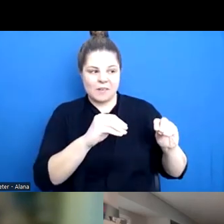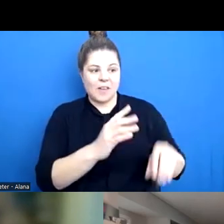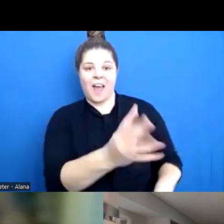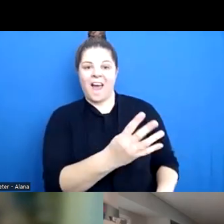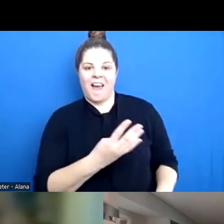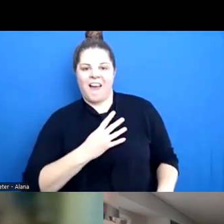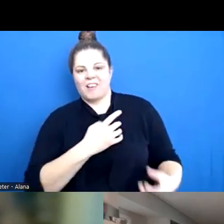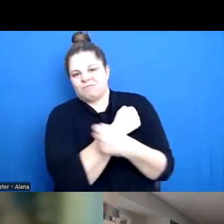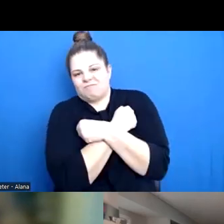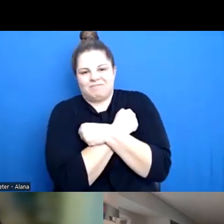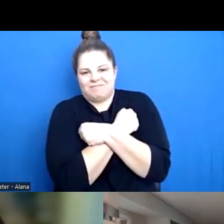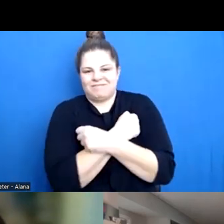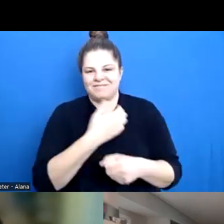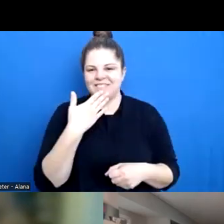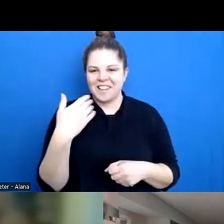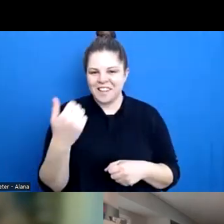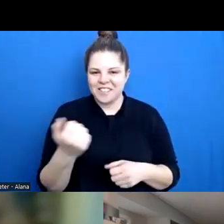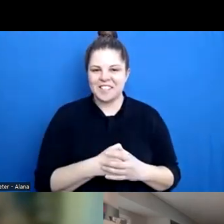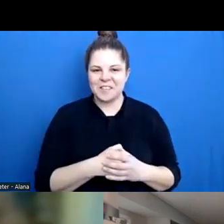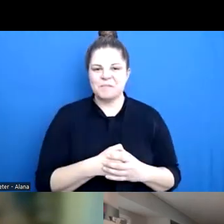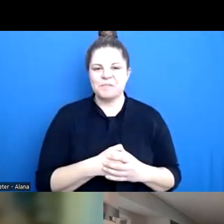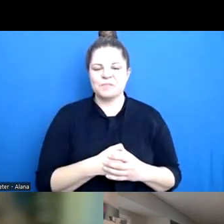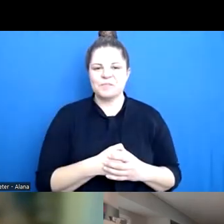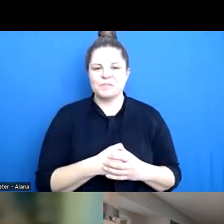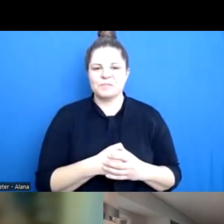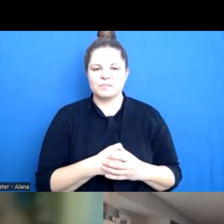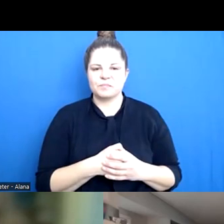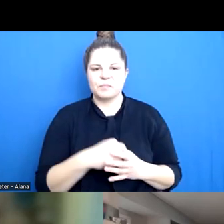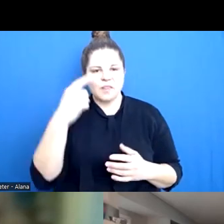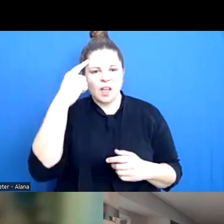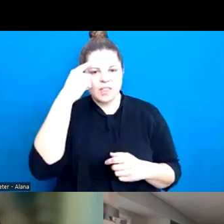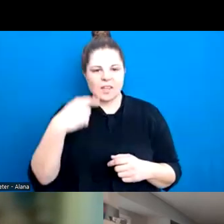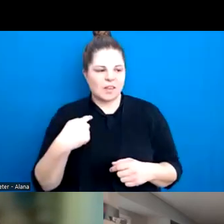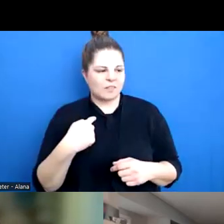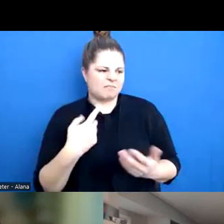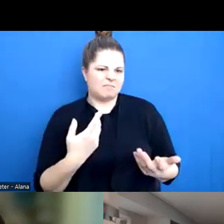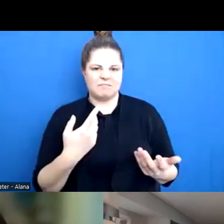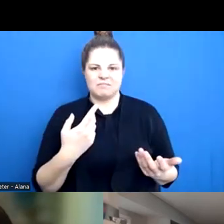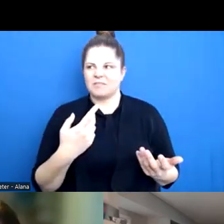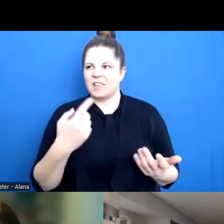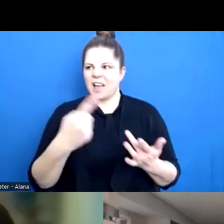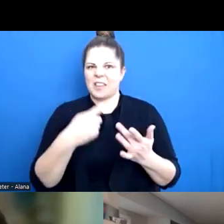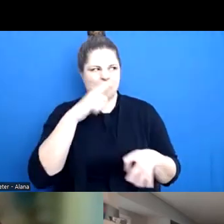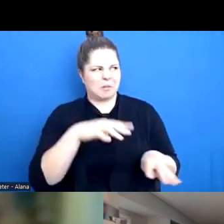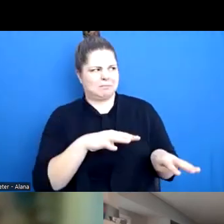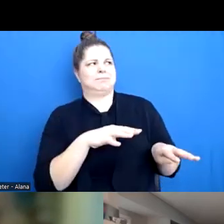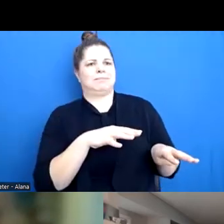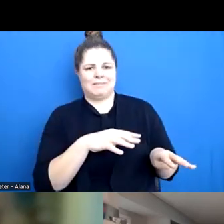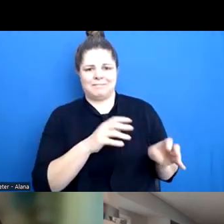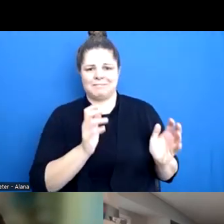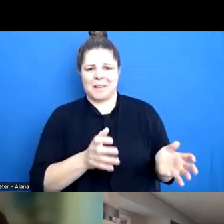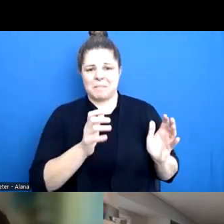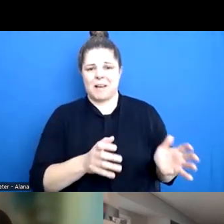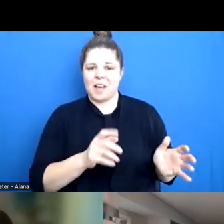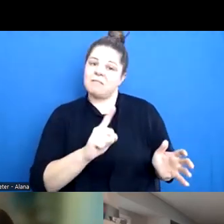to me and give me a hug, and it was lovely. I think we were kind of, we were thought of as a bit strange perhaps in the school playground, but